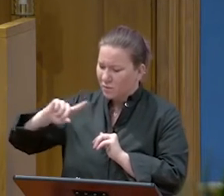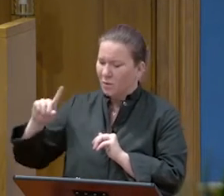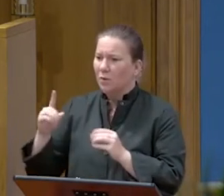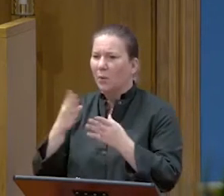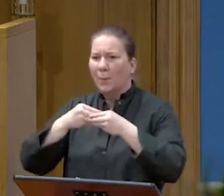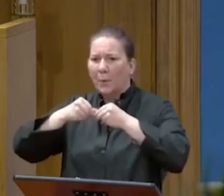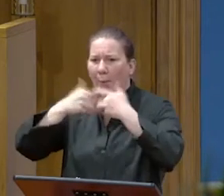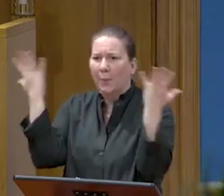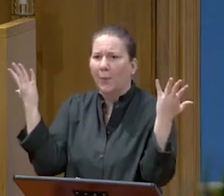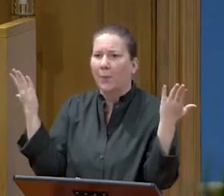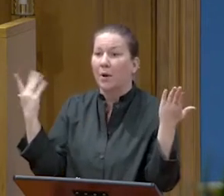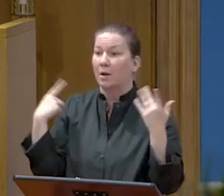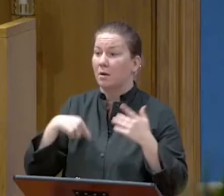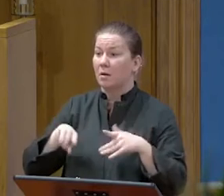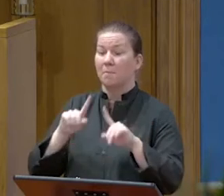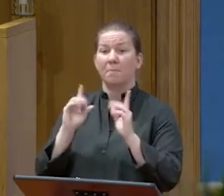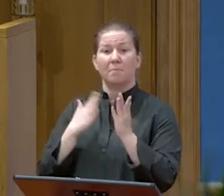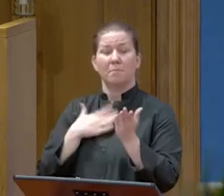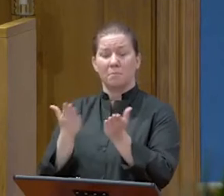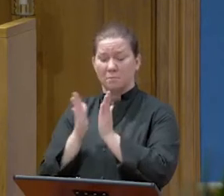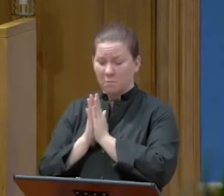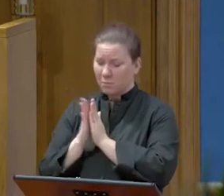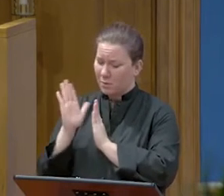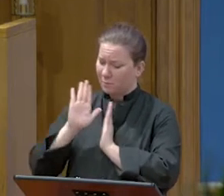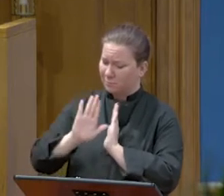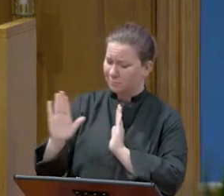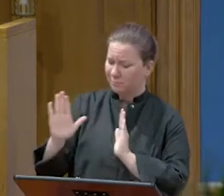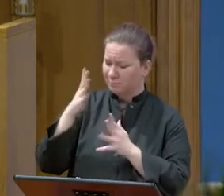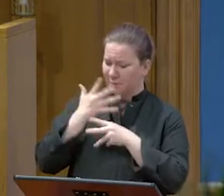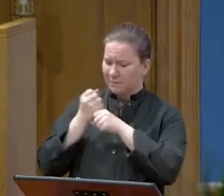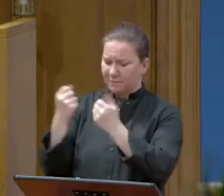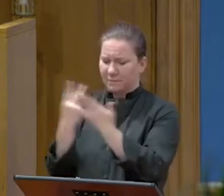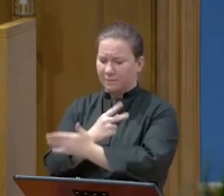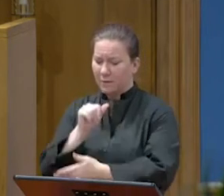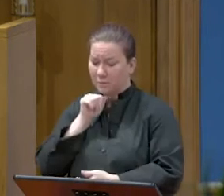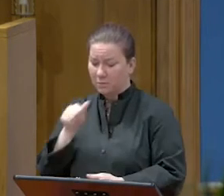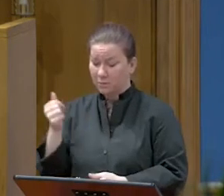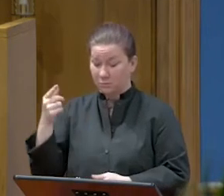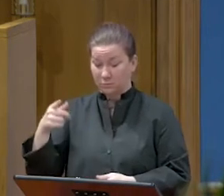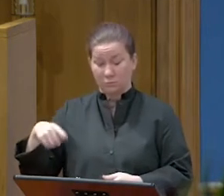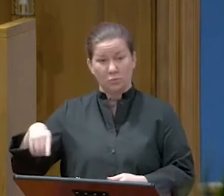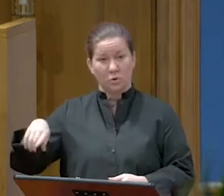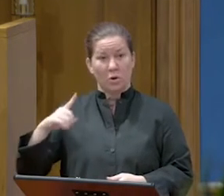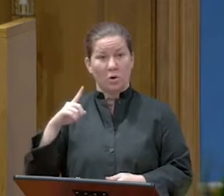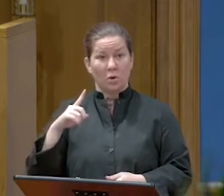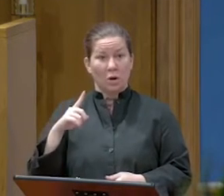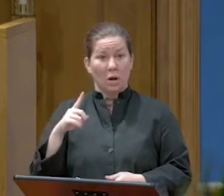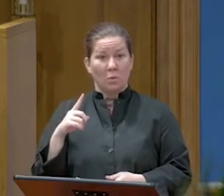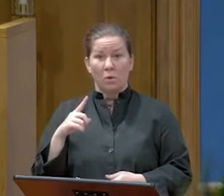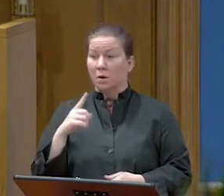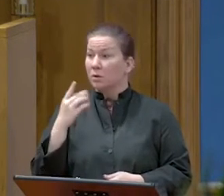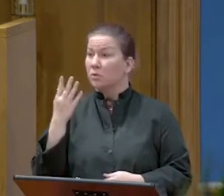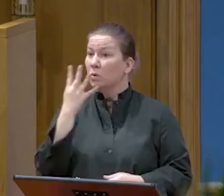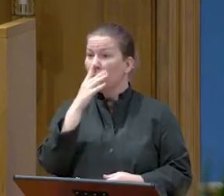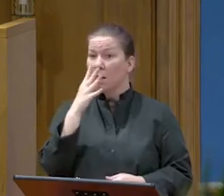own faith may not fail. And you, when once you have turned back, strengthen your brothers.